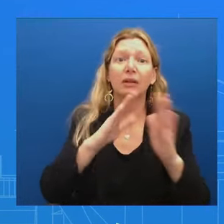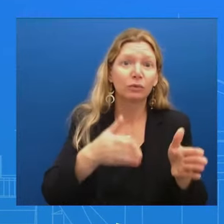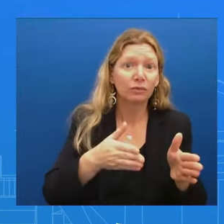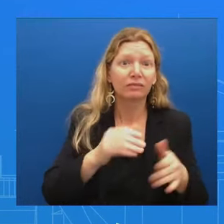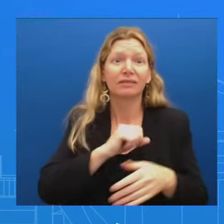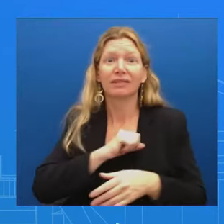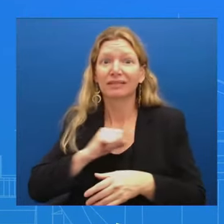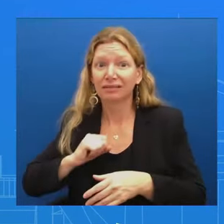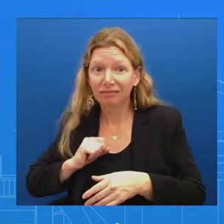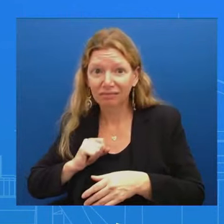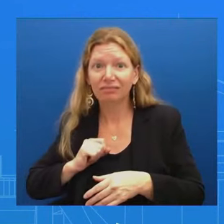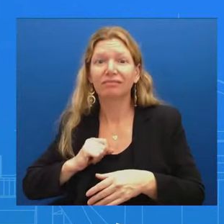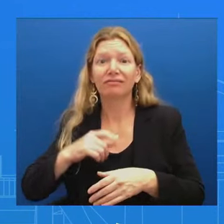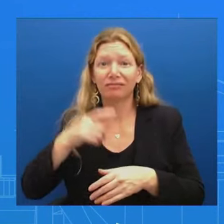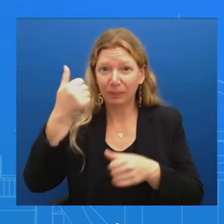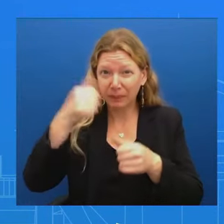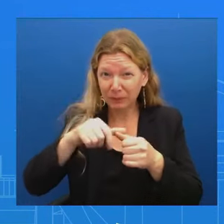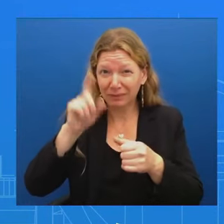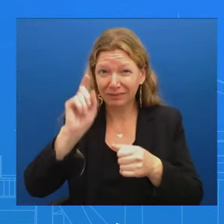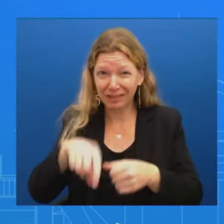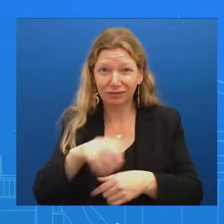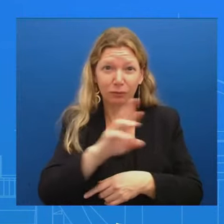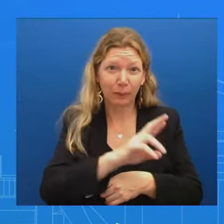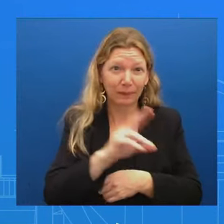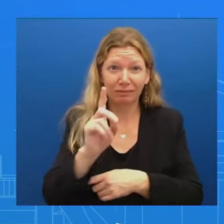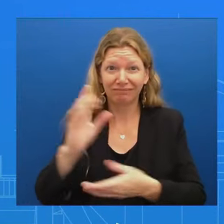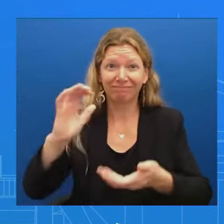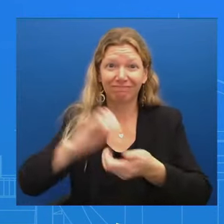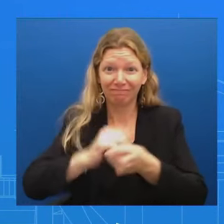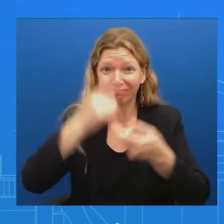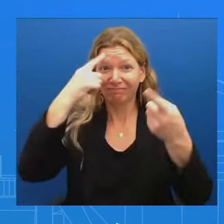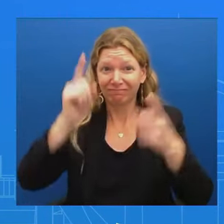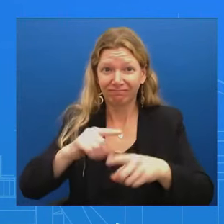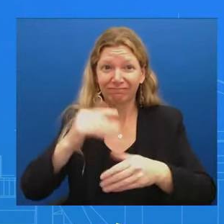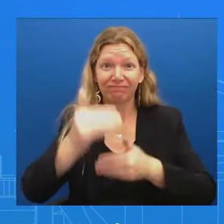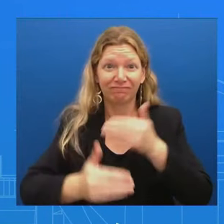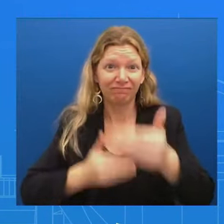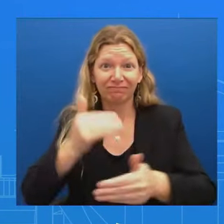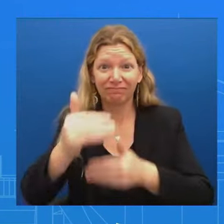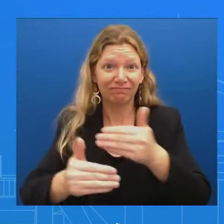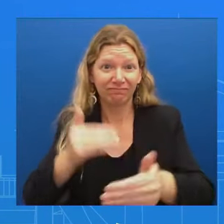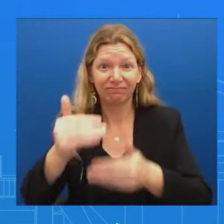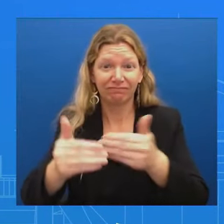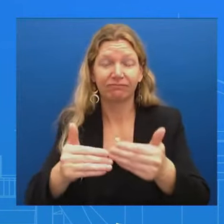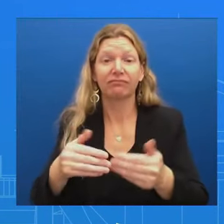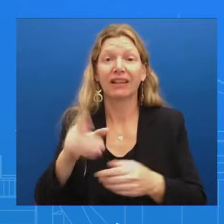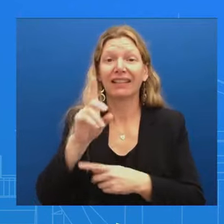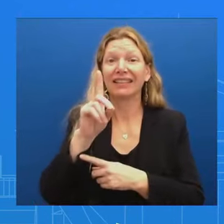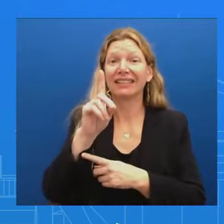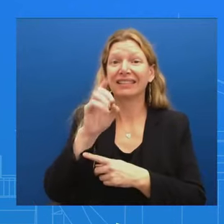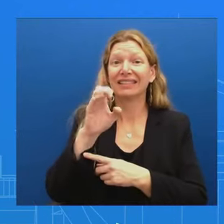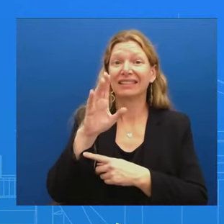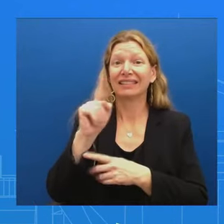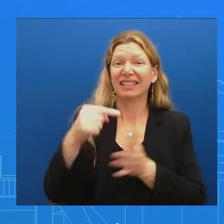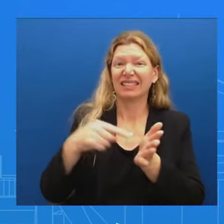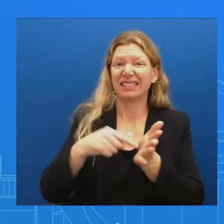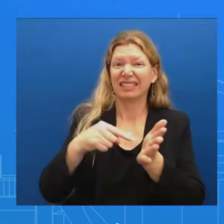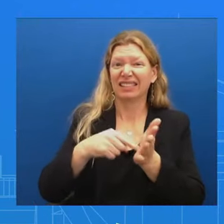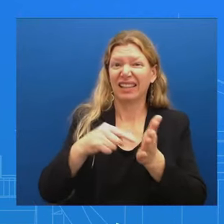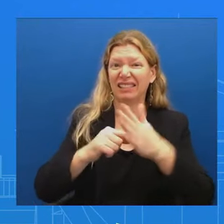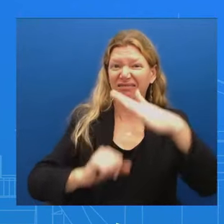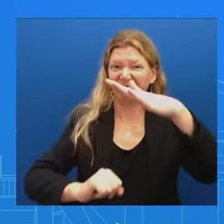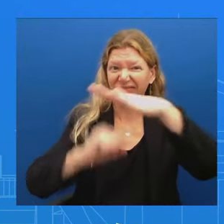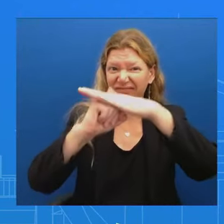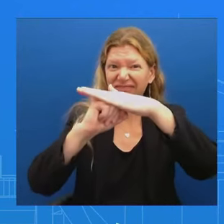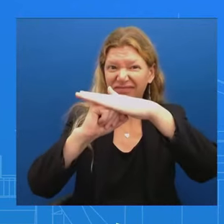ceiling And so he brokered that deal It became law Because two-thirds of the House Republicans voted for it It got a bipartisan support